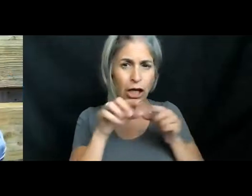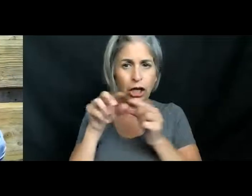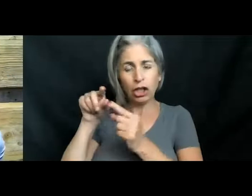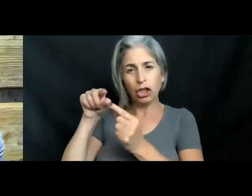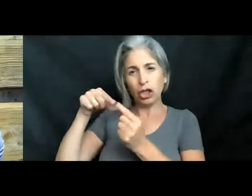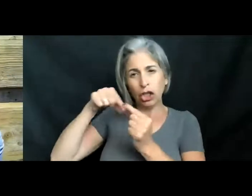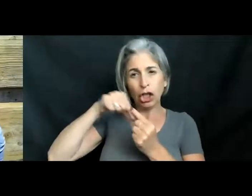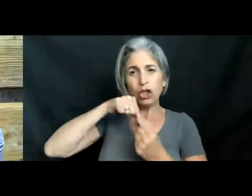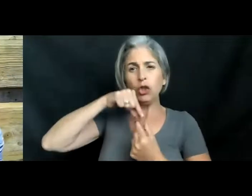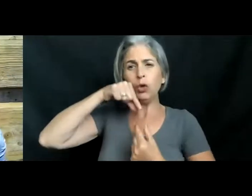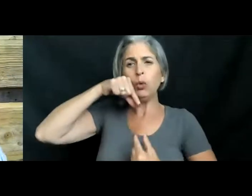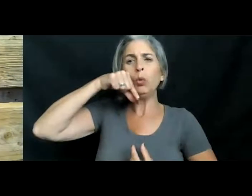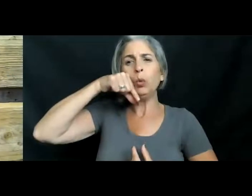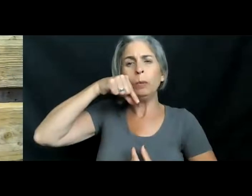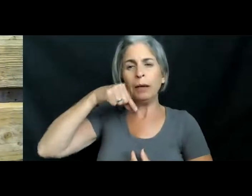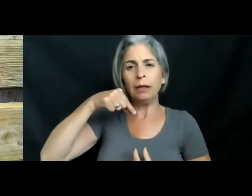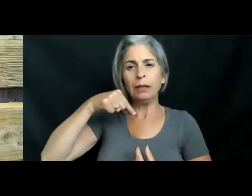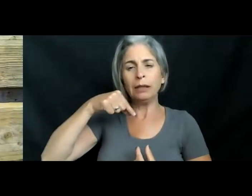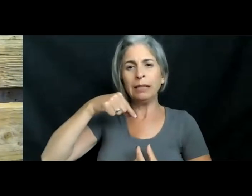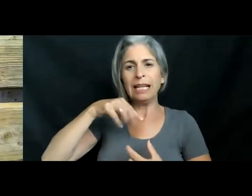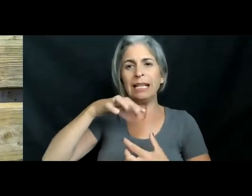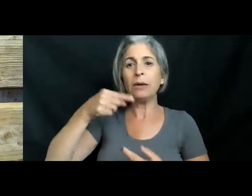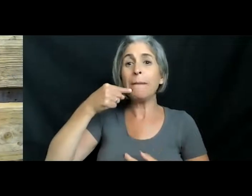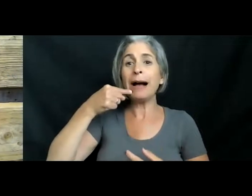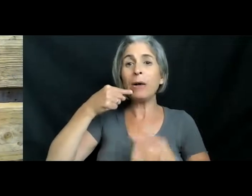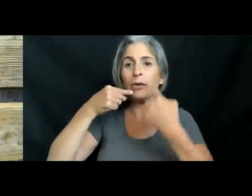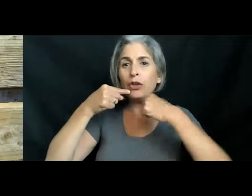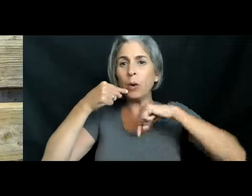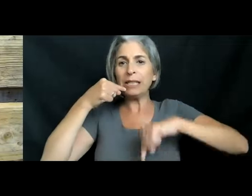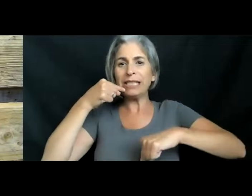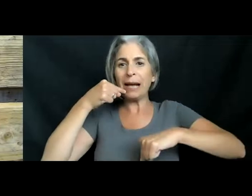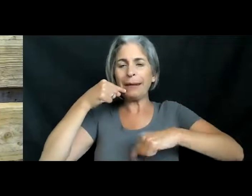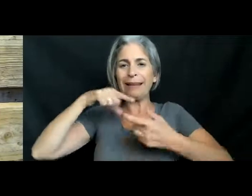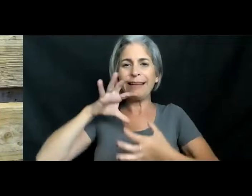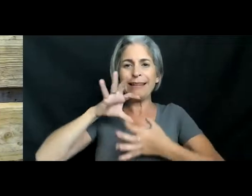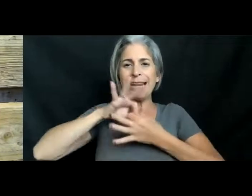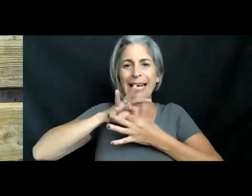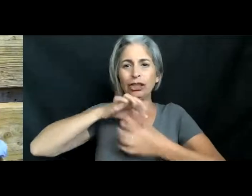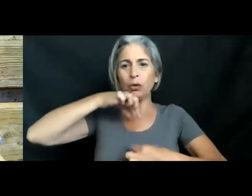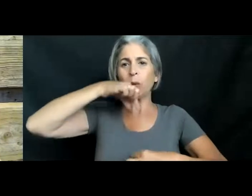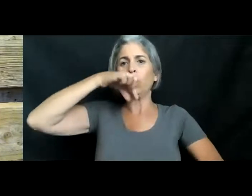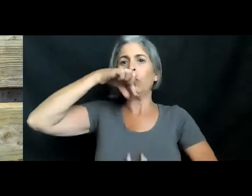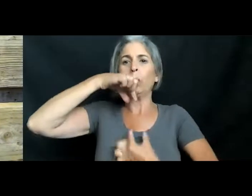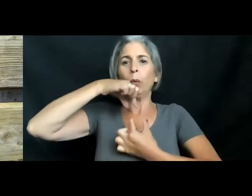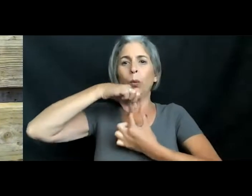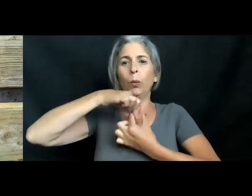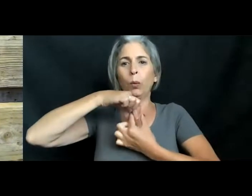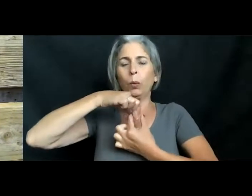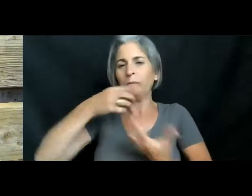anyone know what that is? We have one of those, it attaches our mouth to our stomach. And that is how the food gets there.